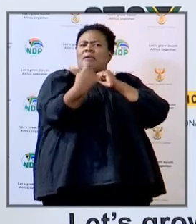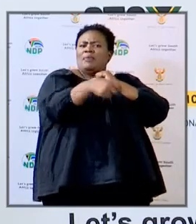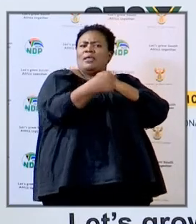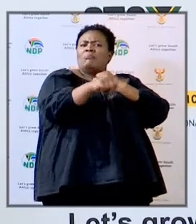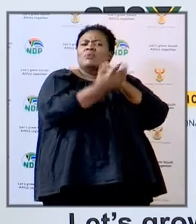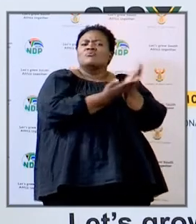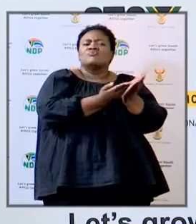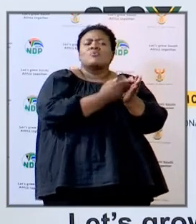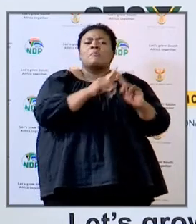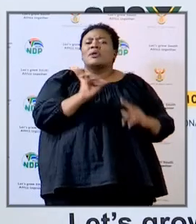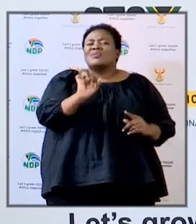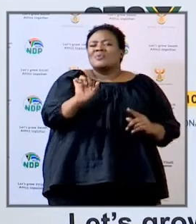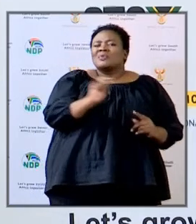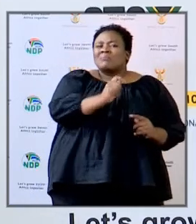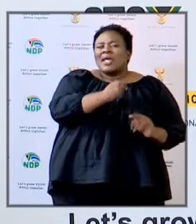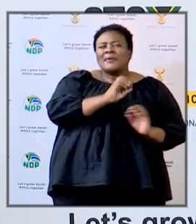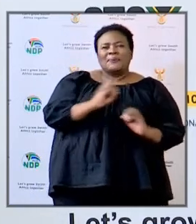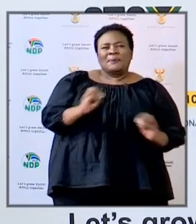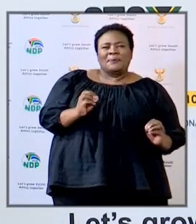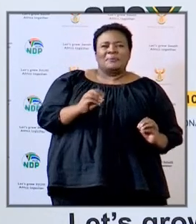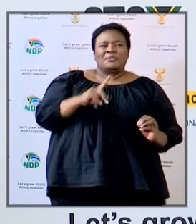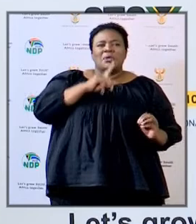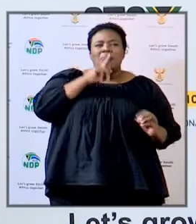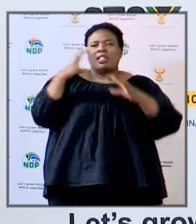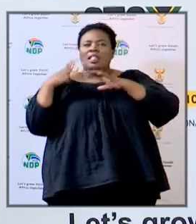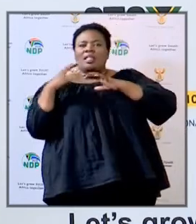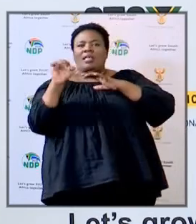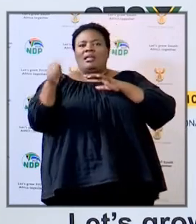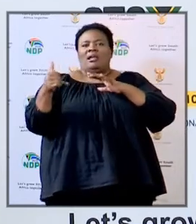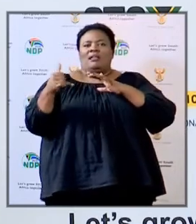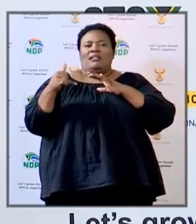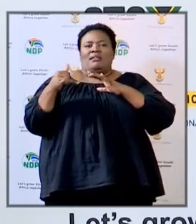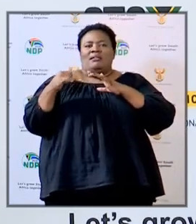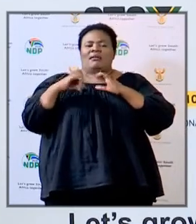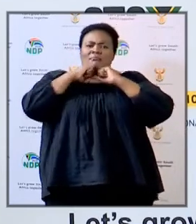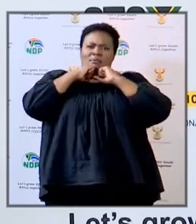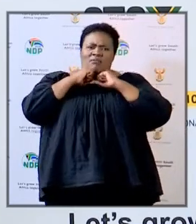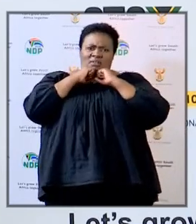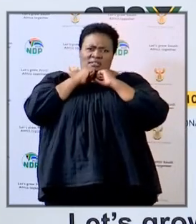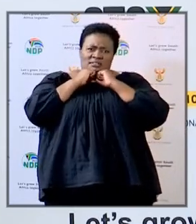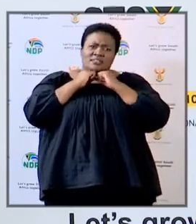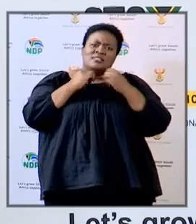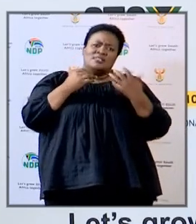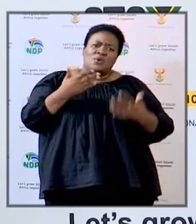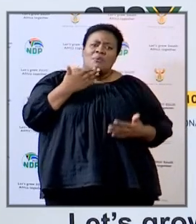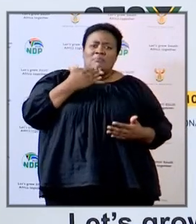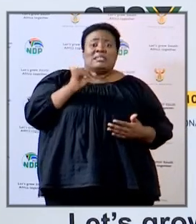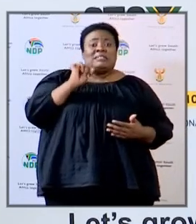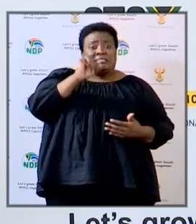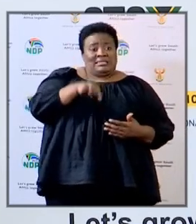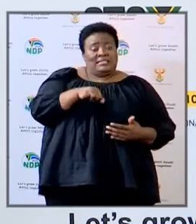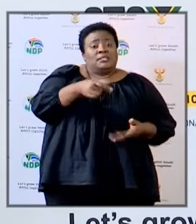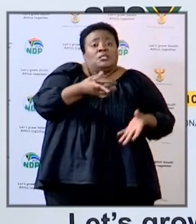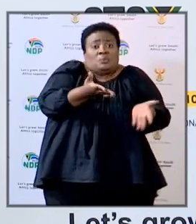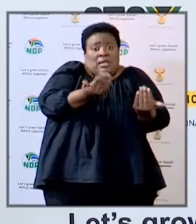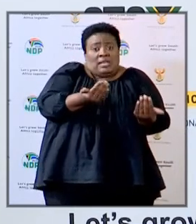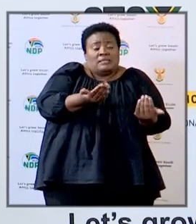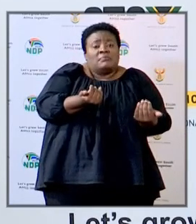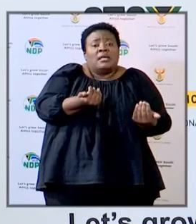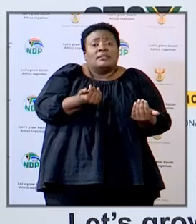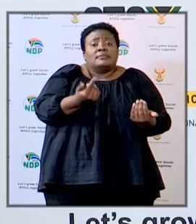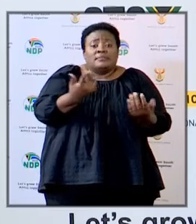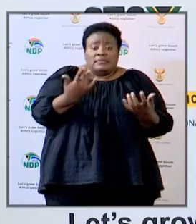have an overall policy and I'm sure schools if you make a very strong case we'll be able to assist because indeed we do expect that